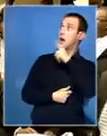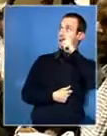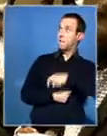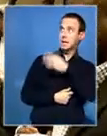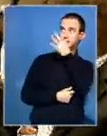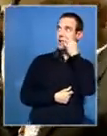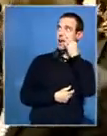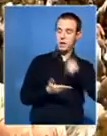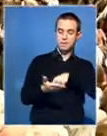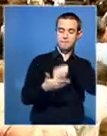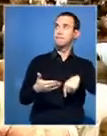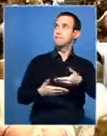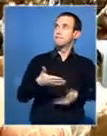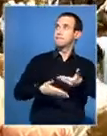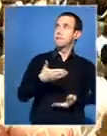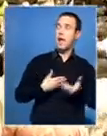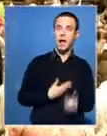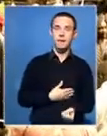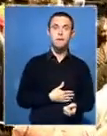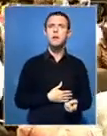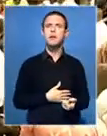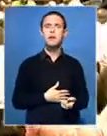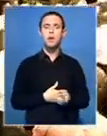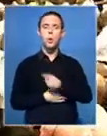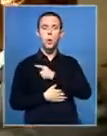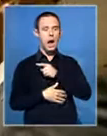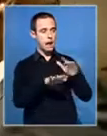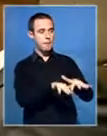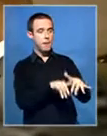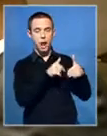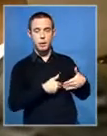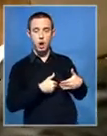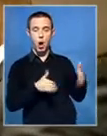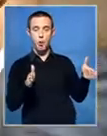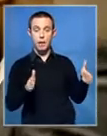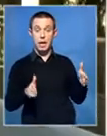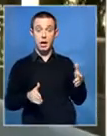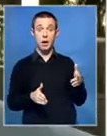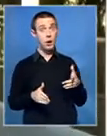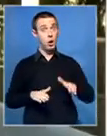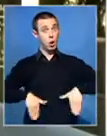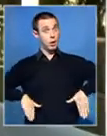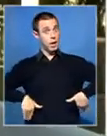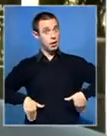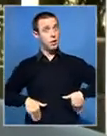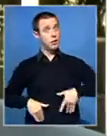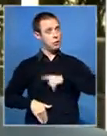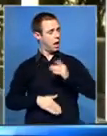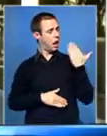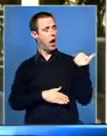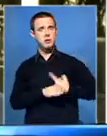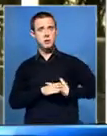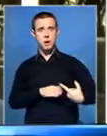their favor. They question why Parliament has still not said a week after the President's inauguration. The Attorney General seems,